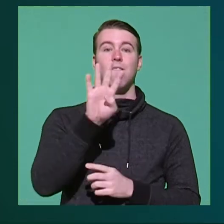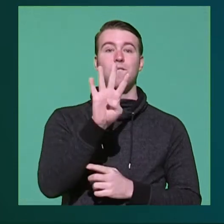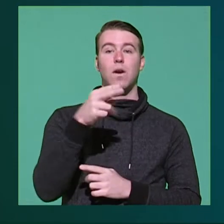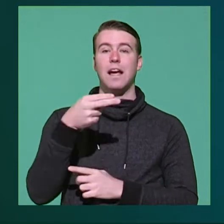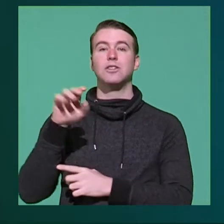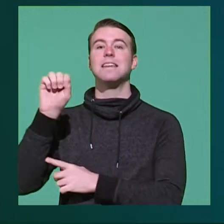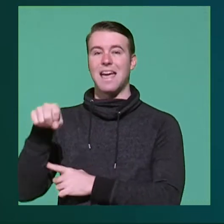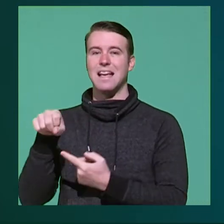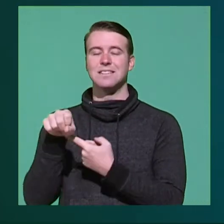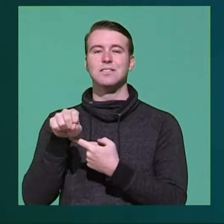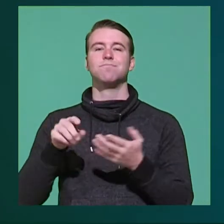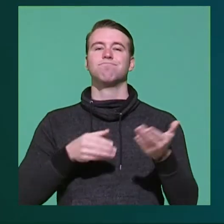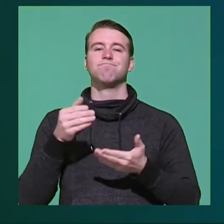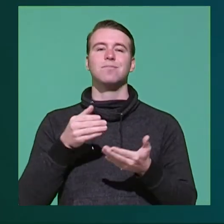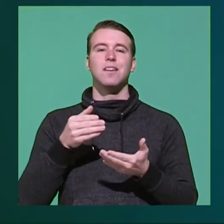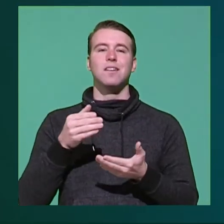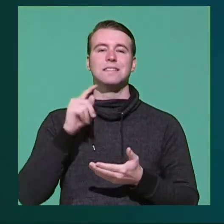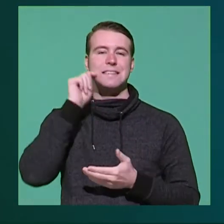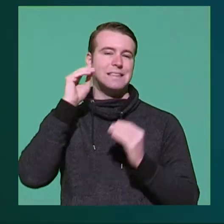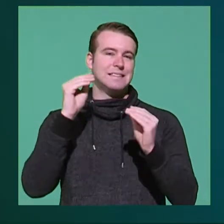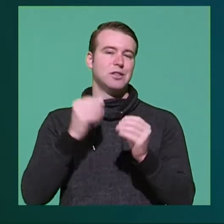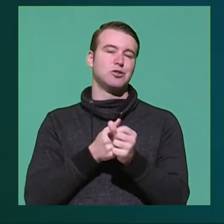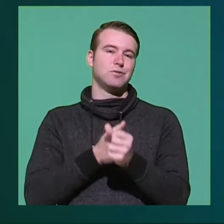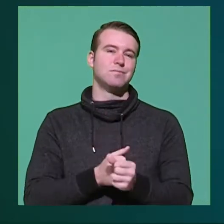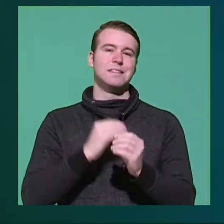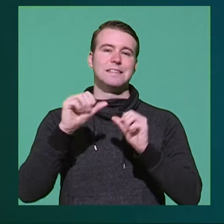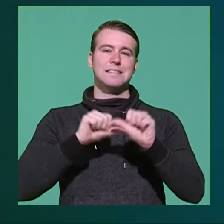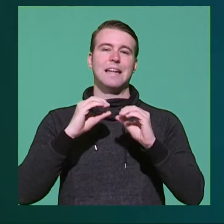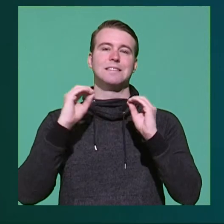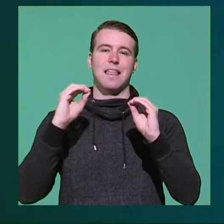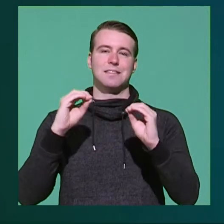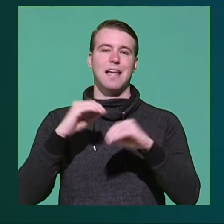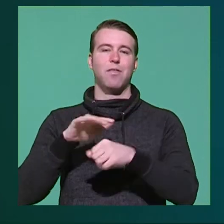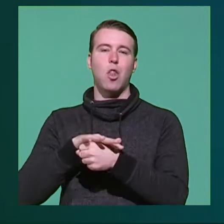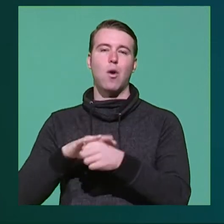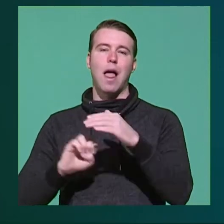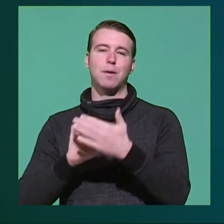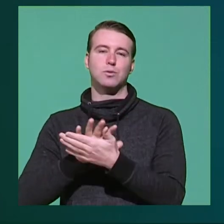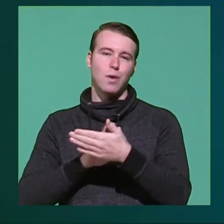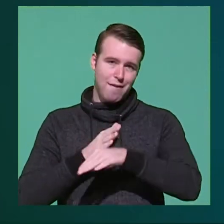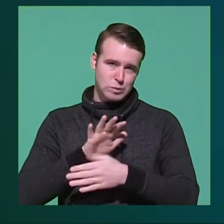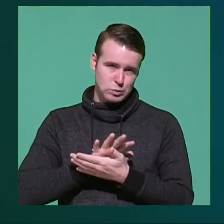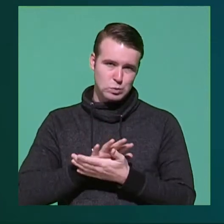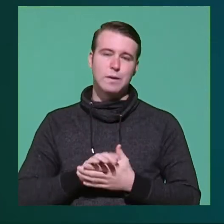4AHGS is recruiting team teachers to lead science-based lessons at local elementary schools after school.